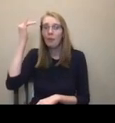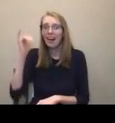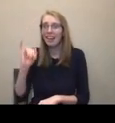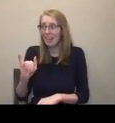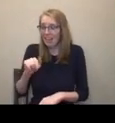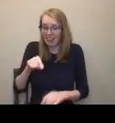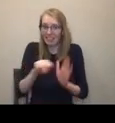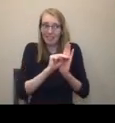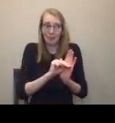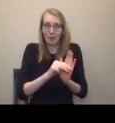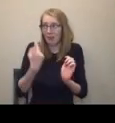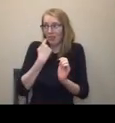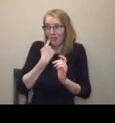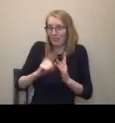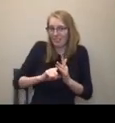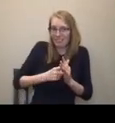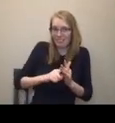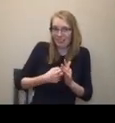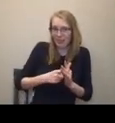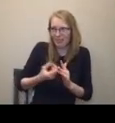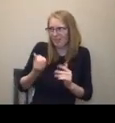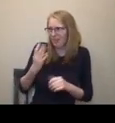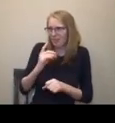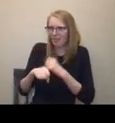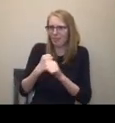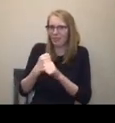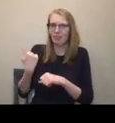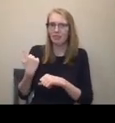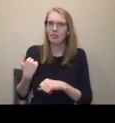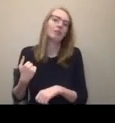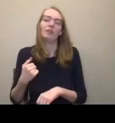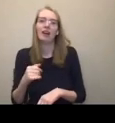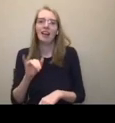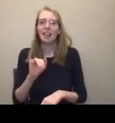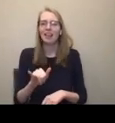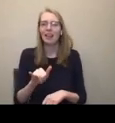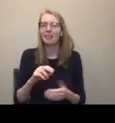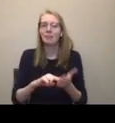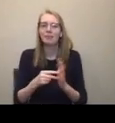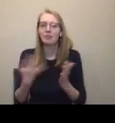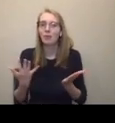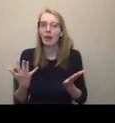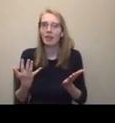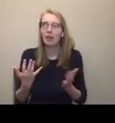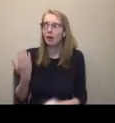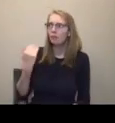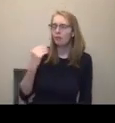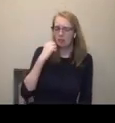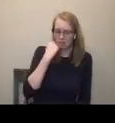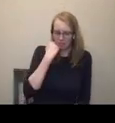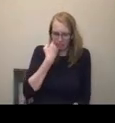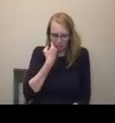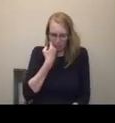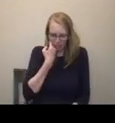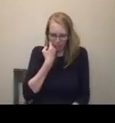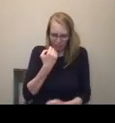ago. So the affirmation model just is a spectrum is from feeling as being shamed in society as not good enough to be in a sassy